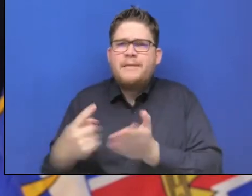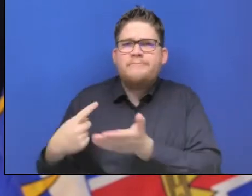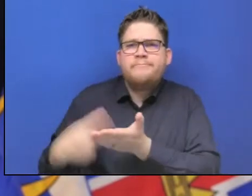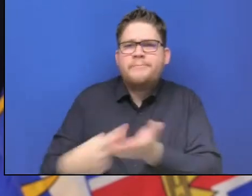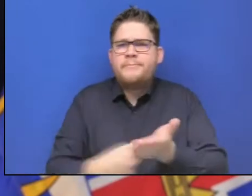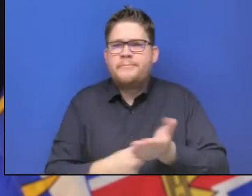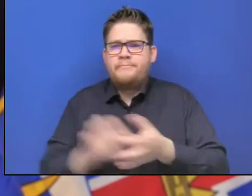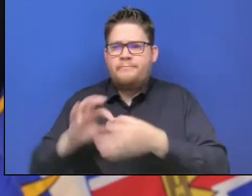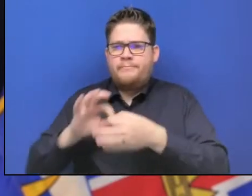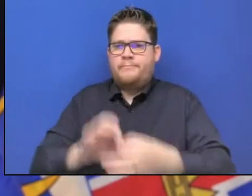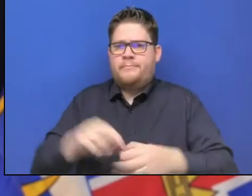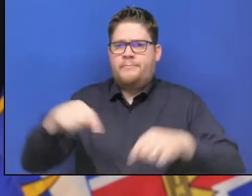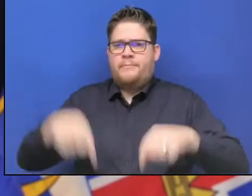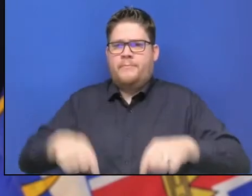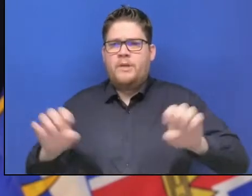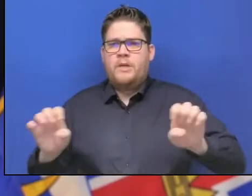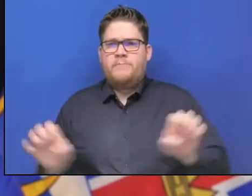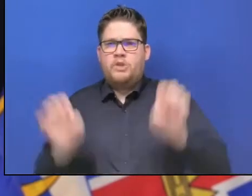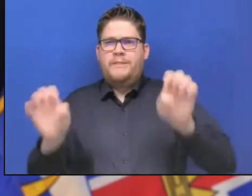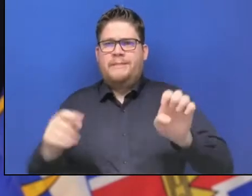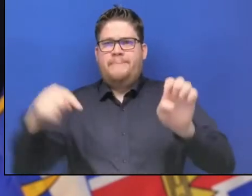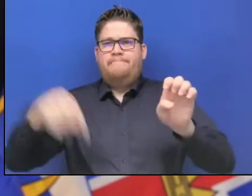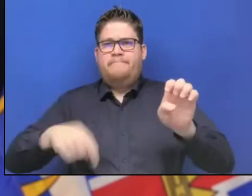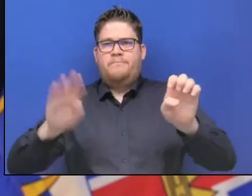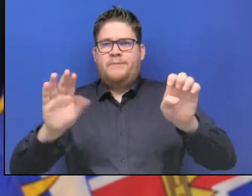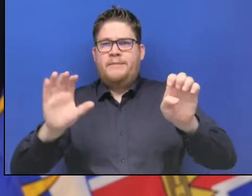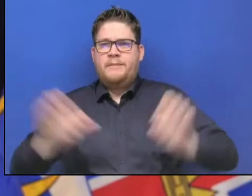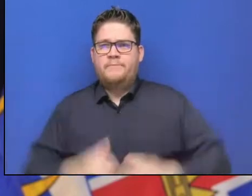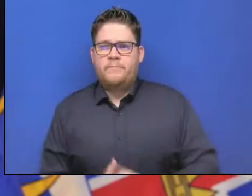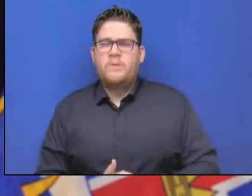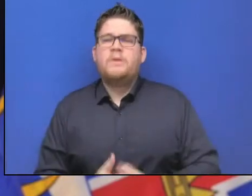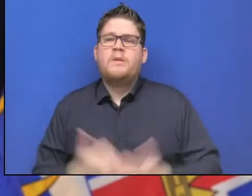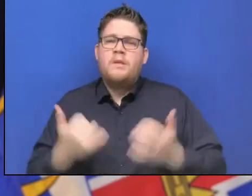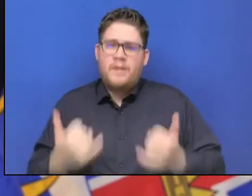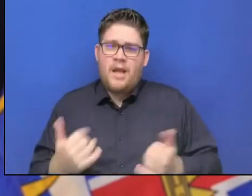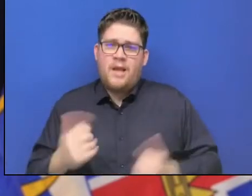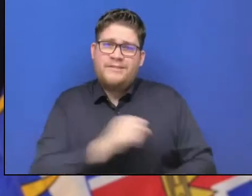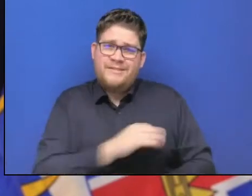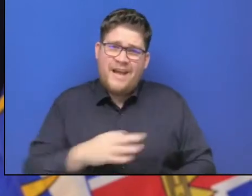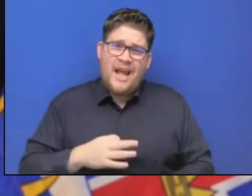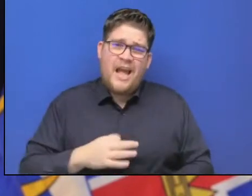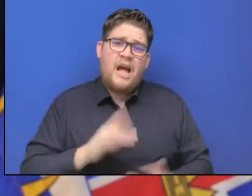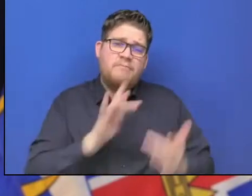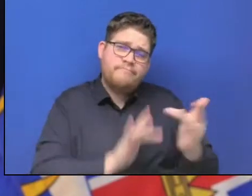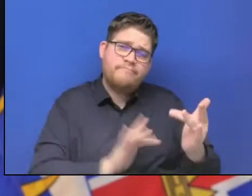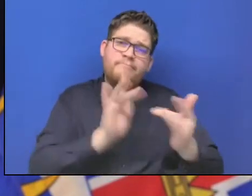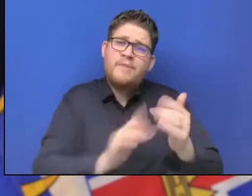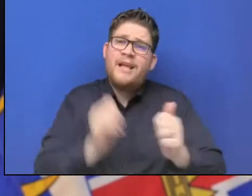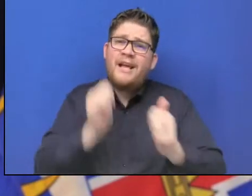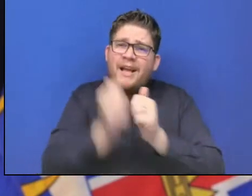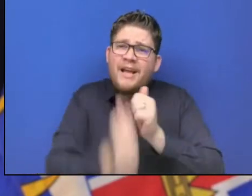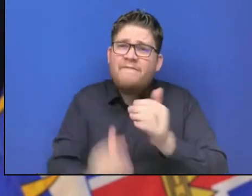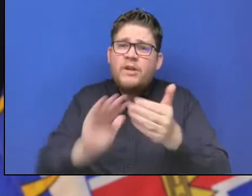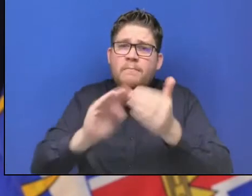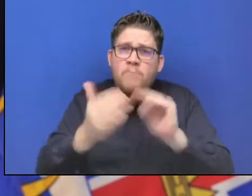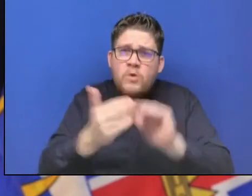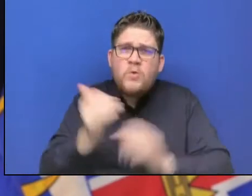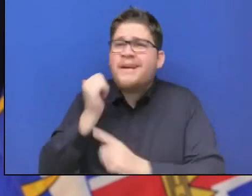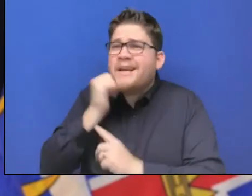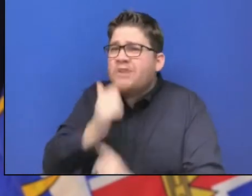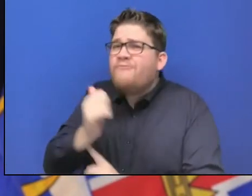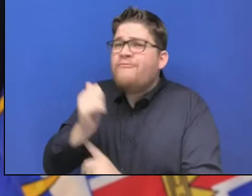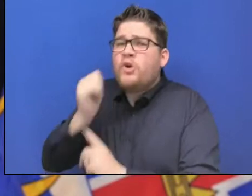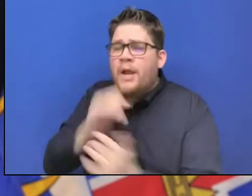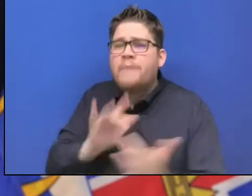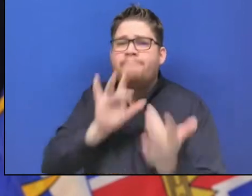And as I said, staff are in daily contact with the communities that are impacted, working in collaboration with other ministries to coordinate responses